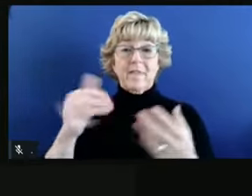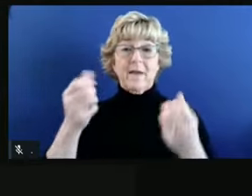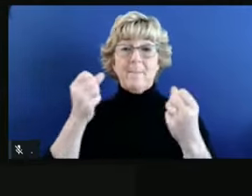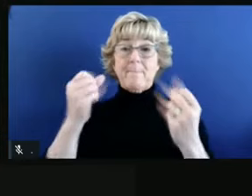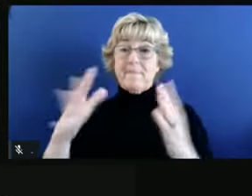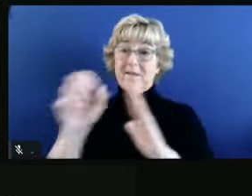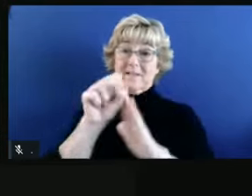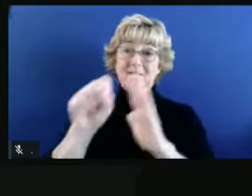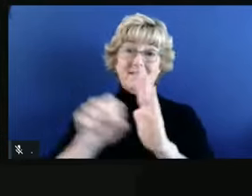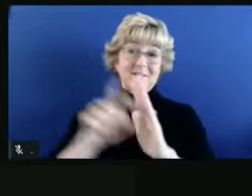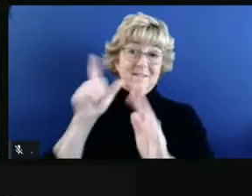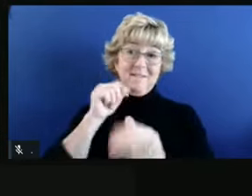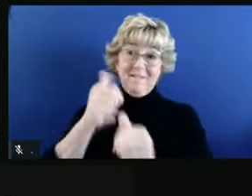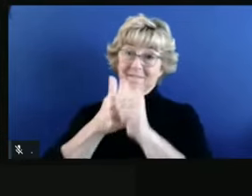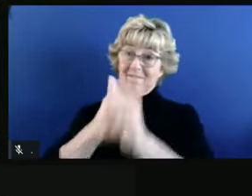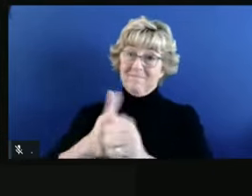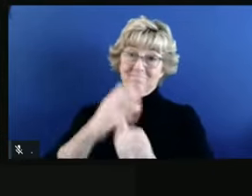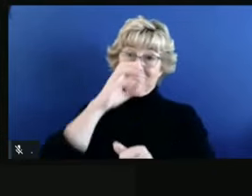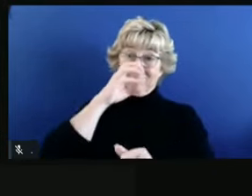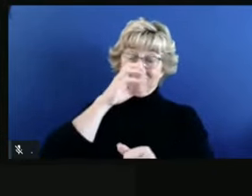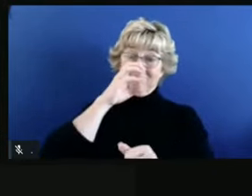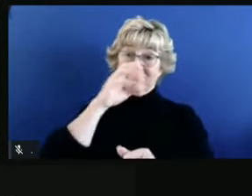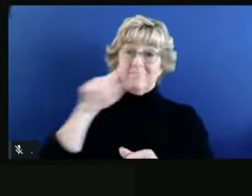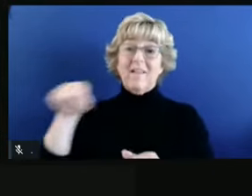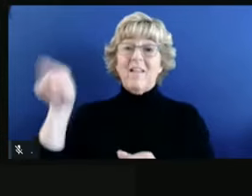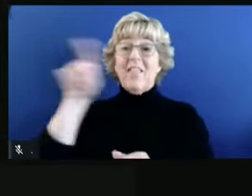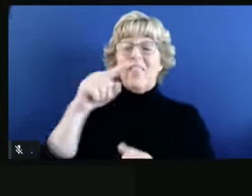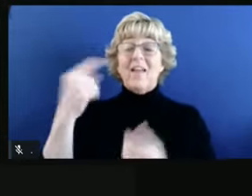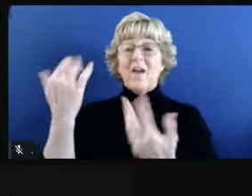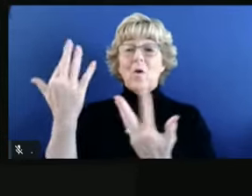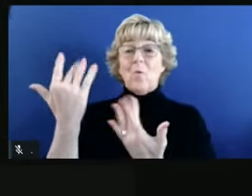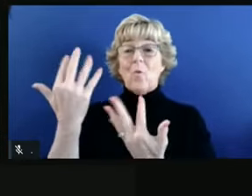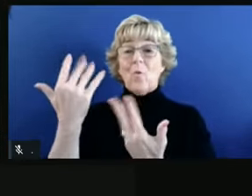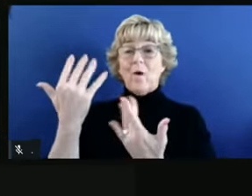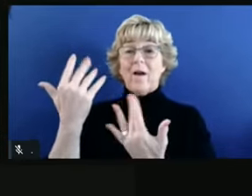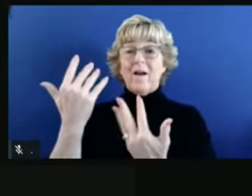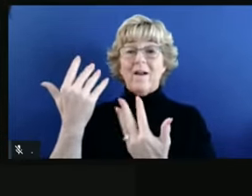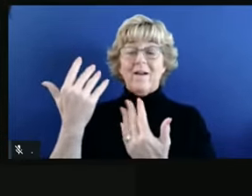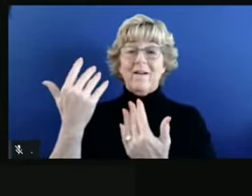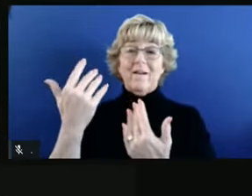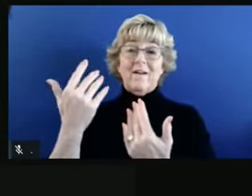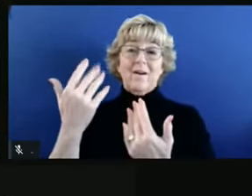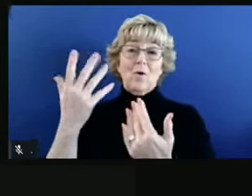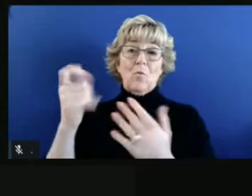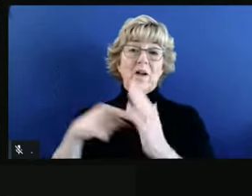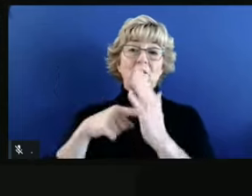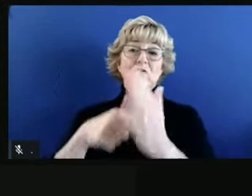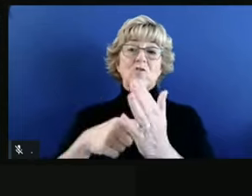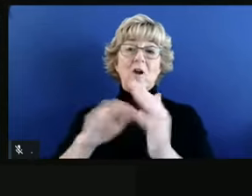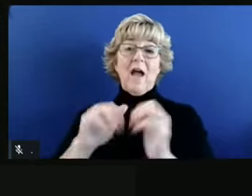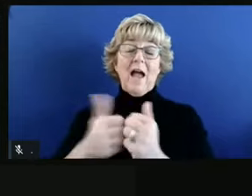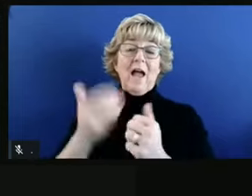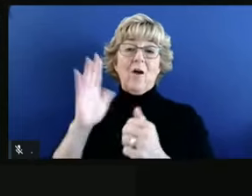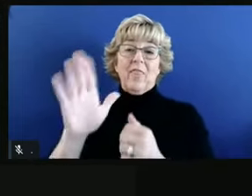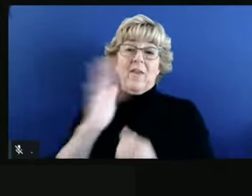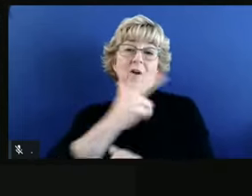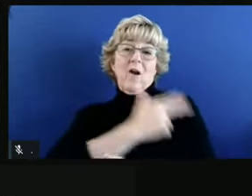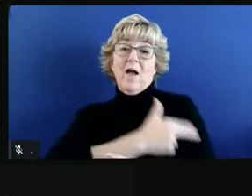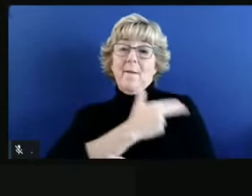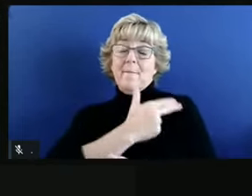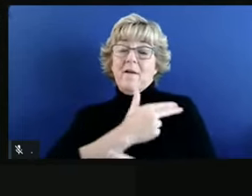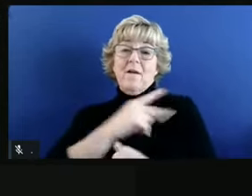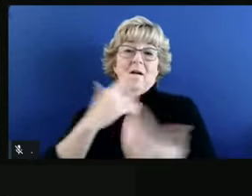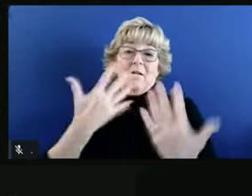don't have that option. And often a state is waiting until they can clearly show how hospitals are overwhelmed, how